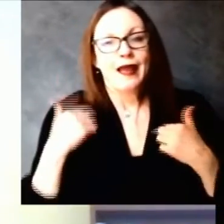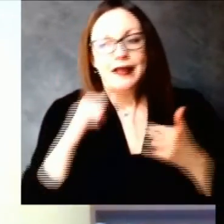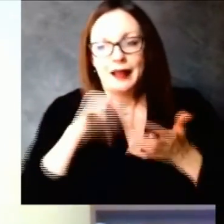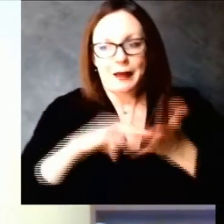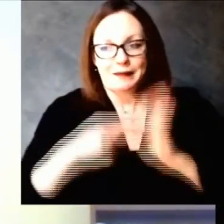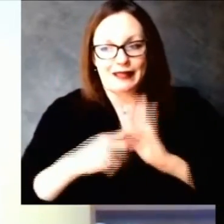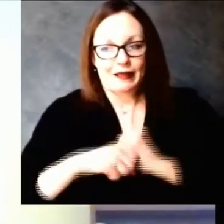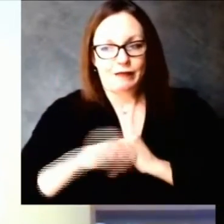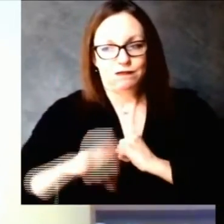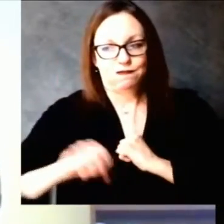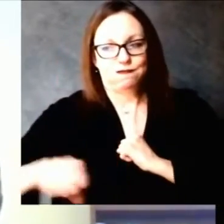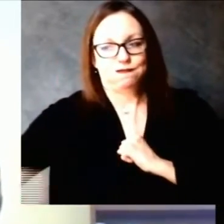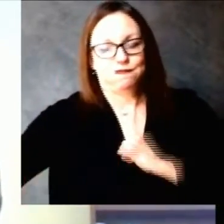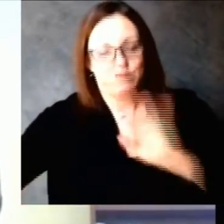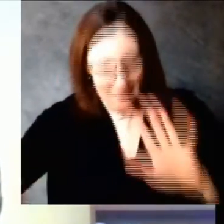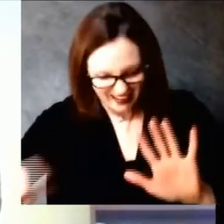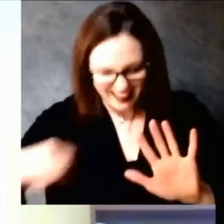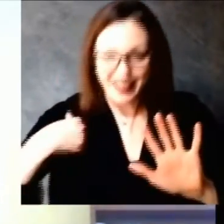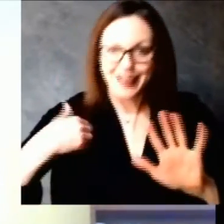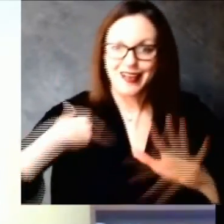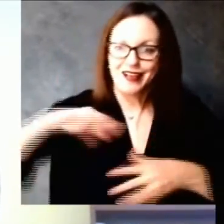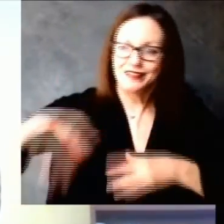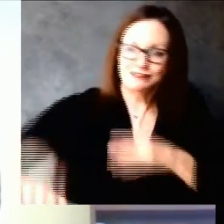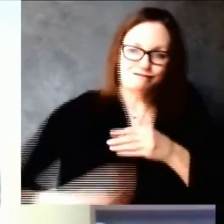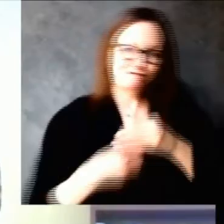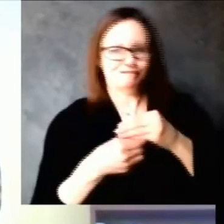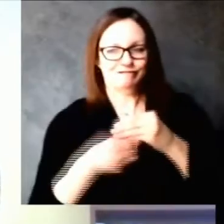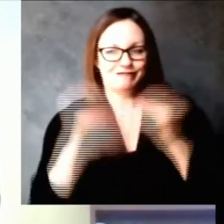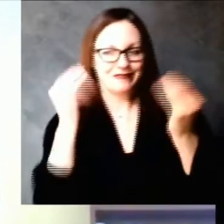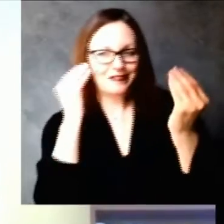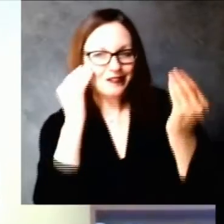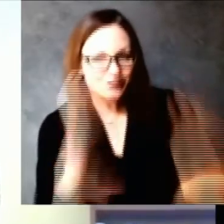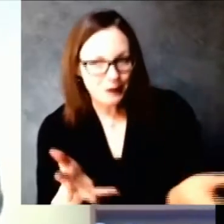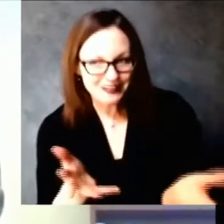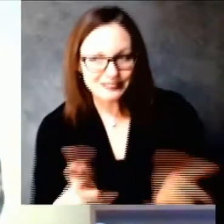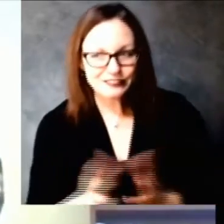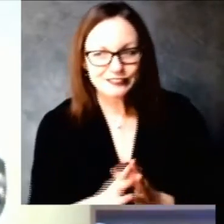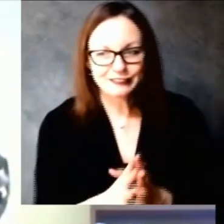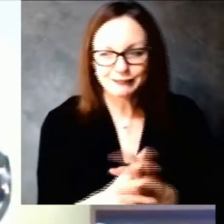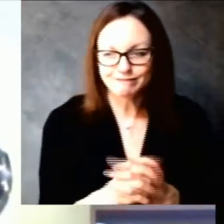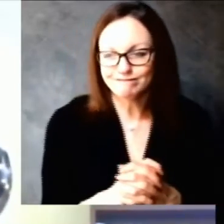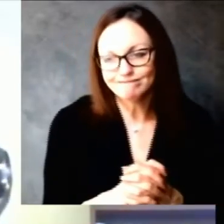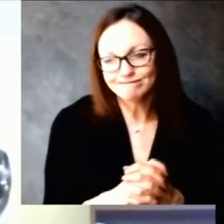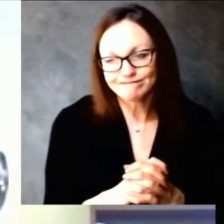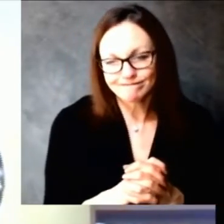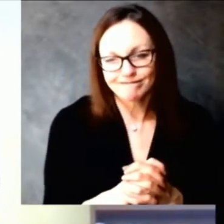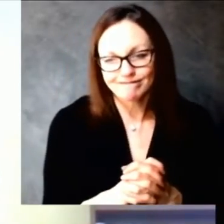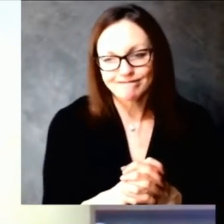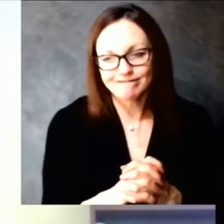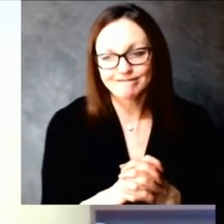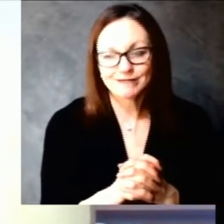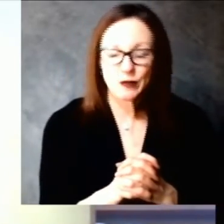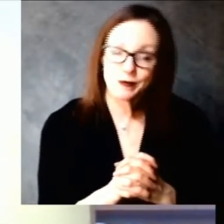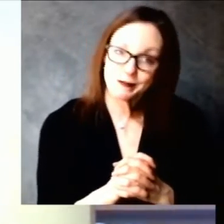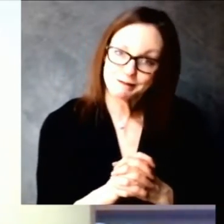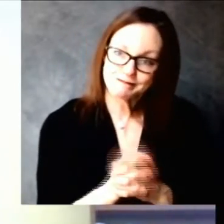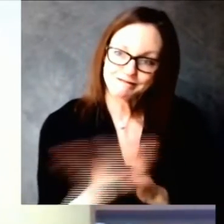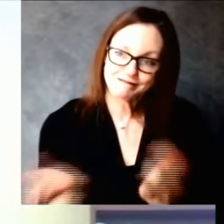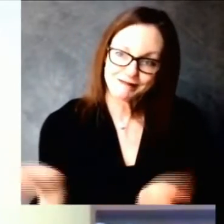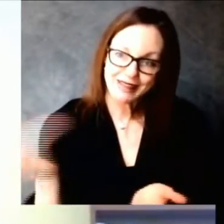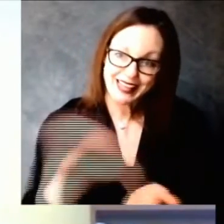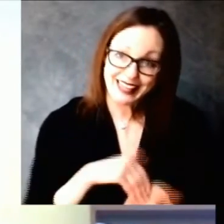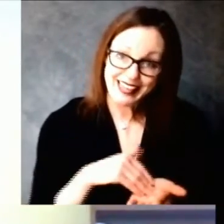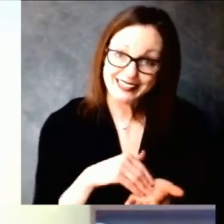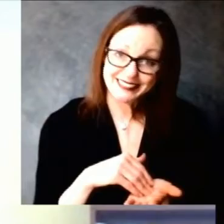could get vaccine and unfortunately as we've spoken before some of the populations who have been